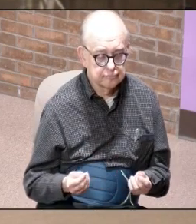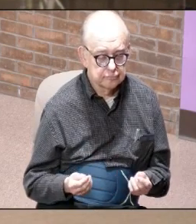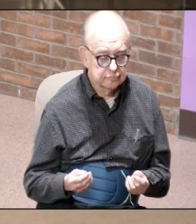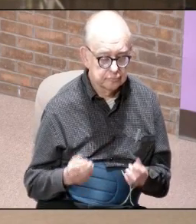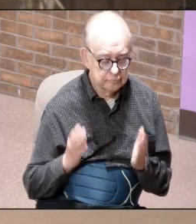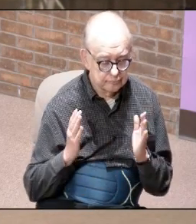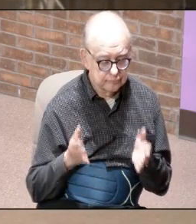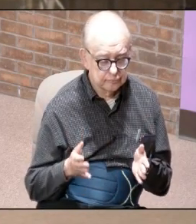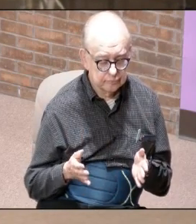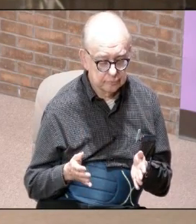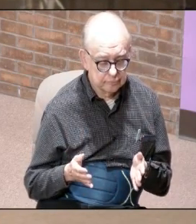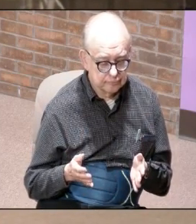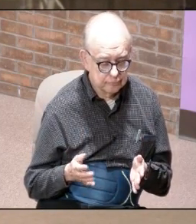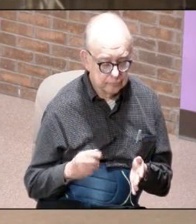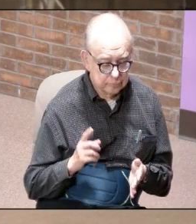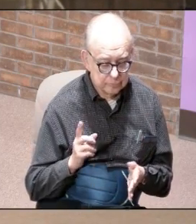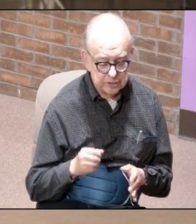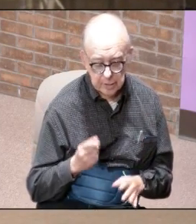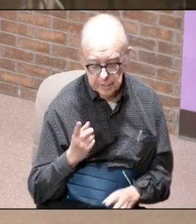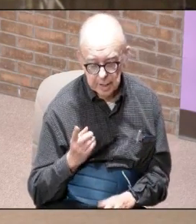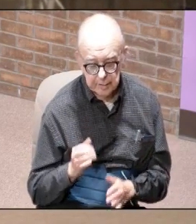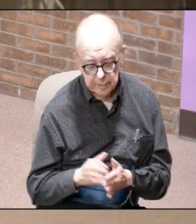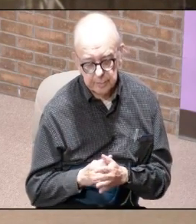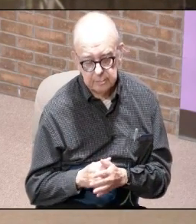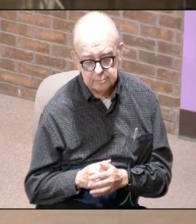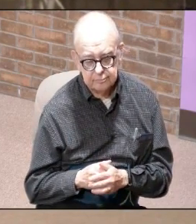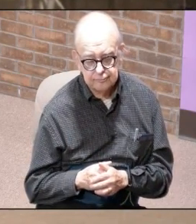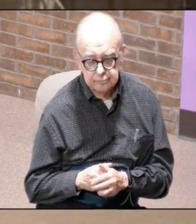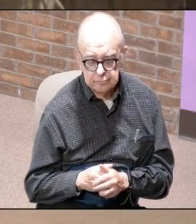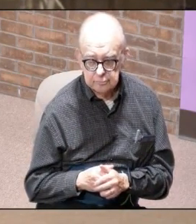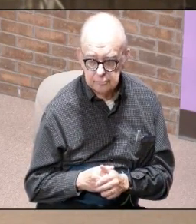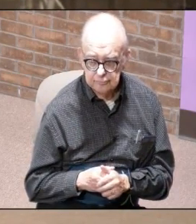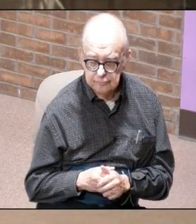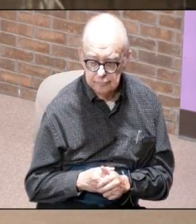listen here's what you need to understand and